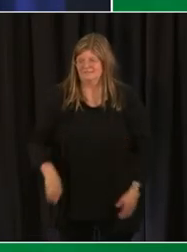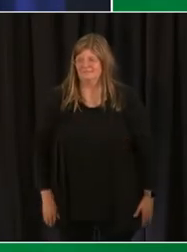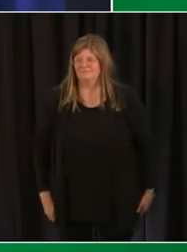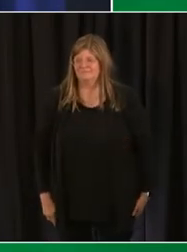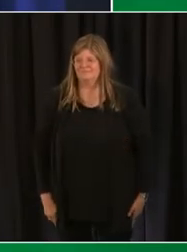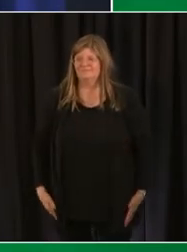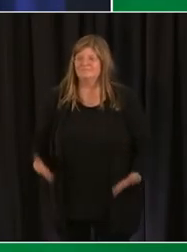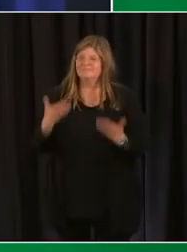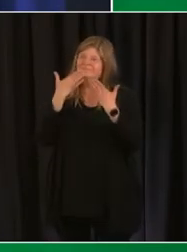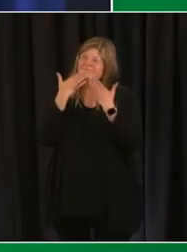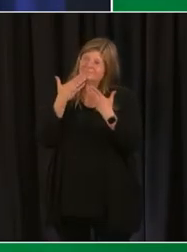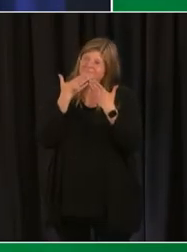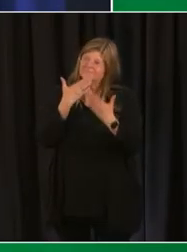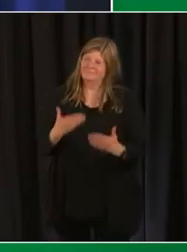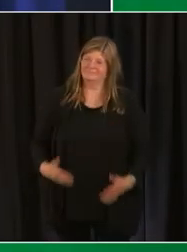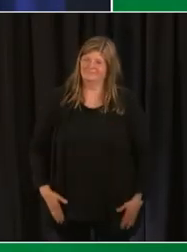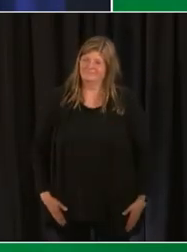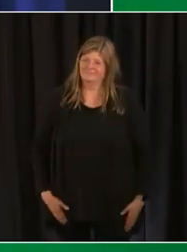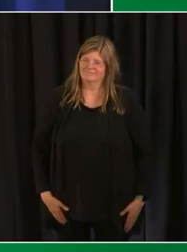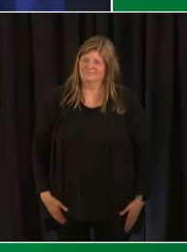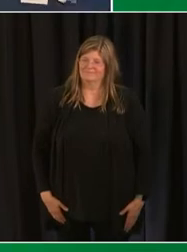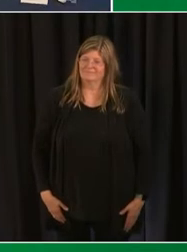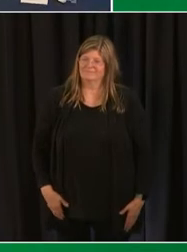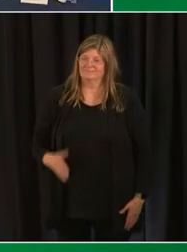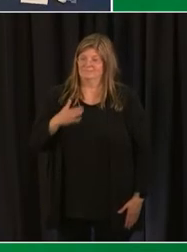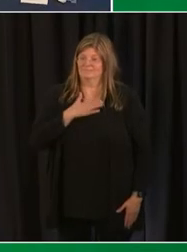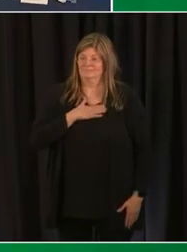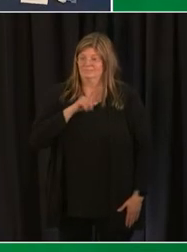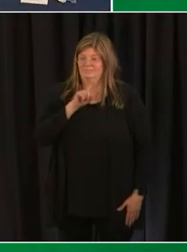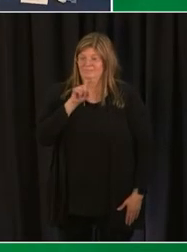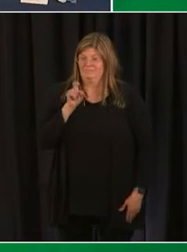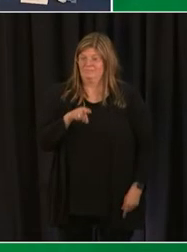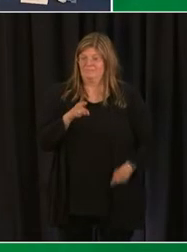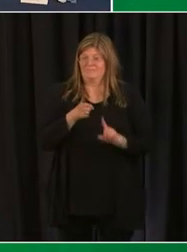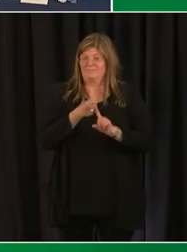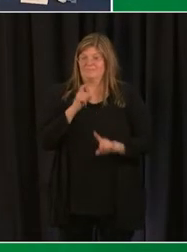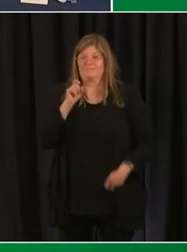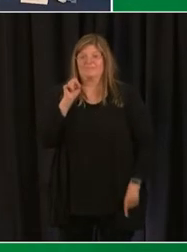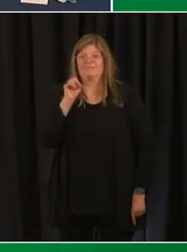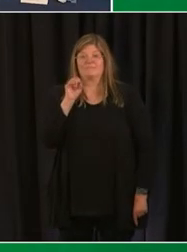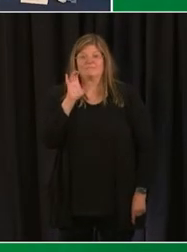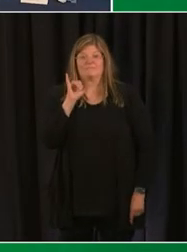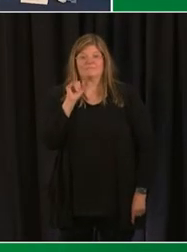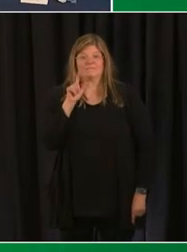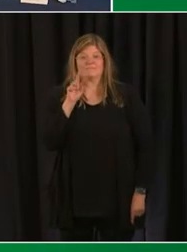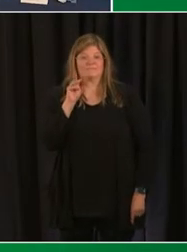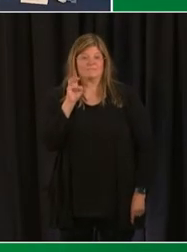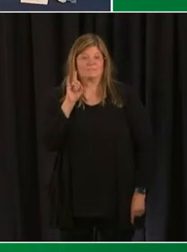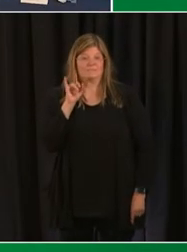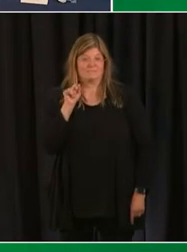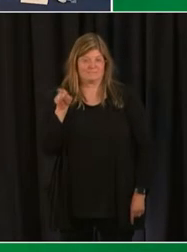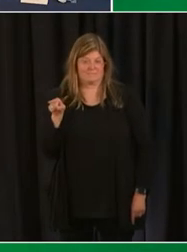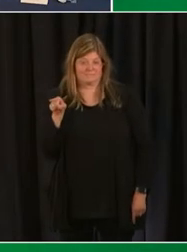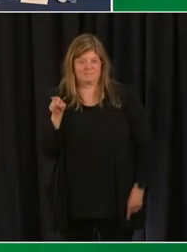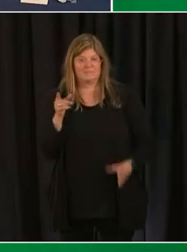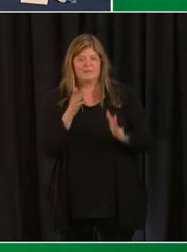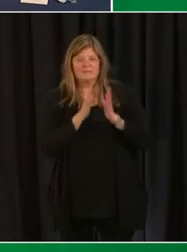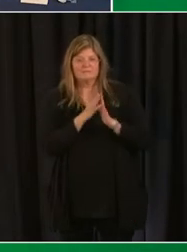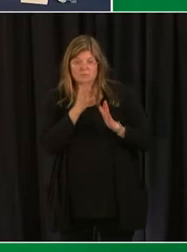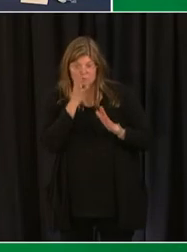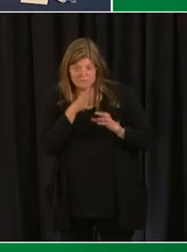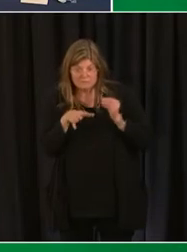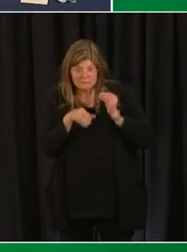thank you chancellor we have a question coming from social media a parent is asking whether or not there are additional